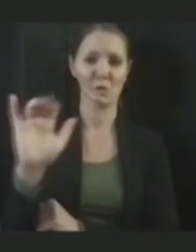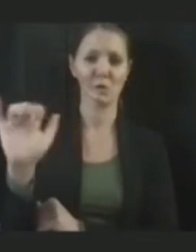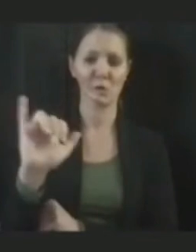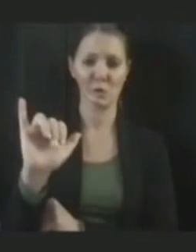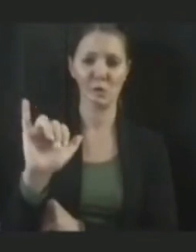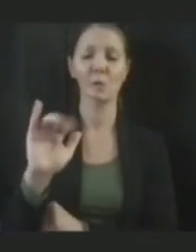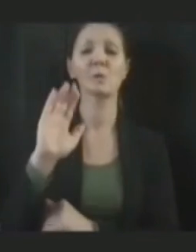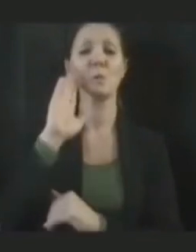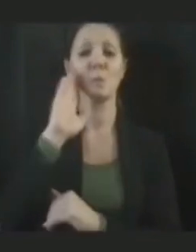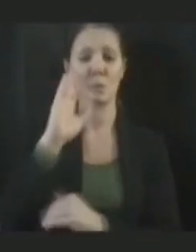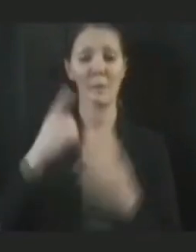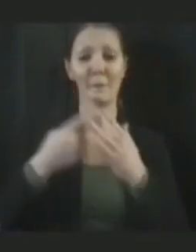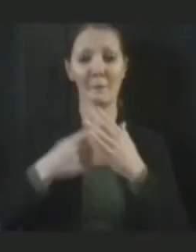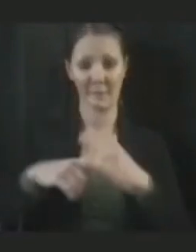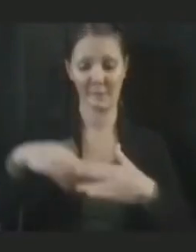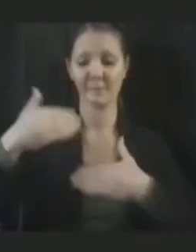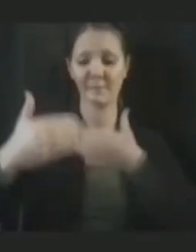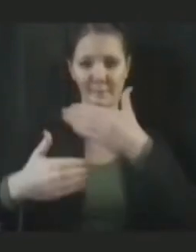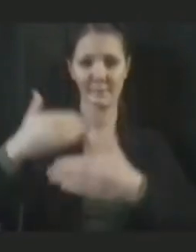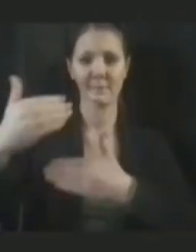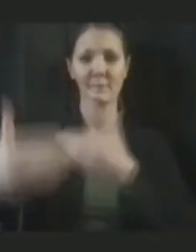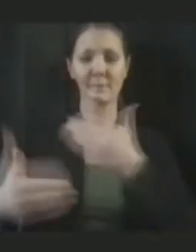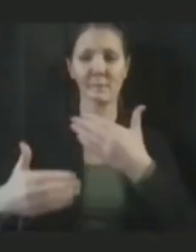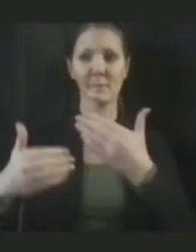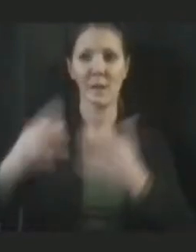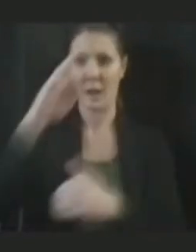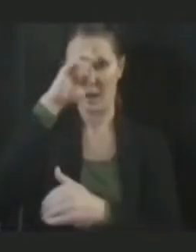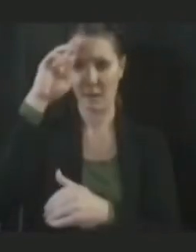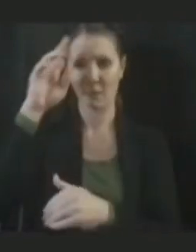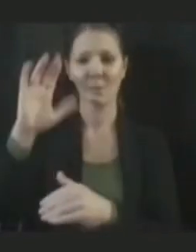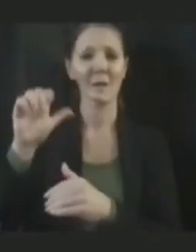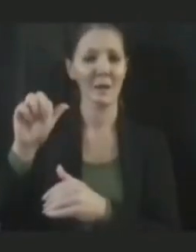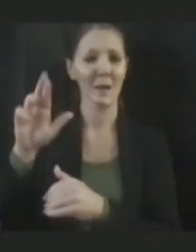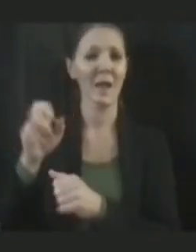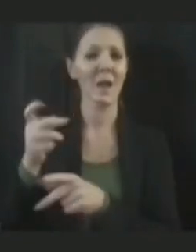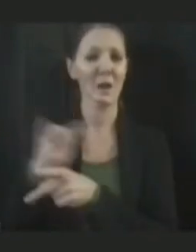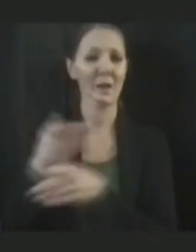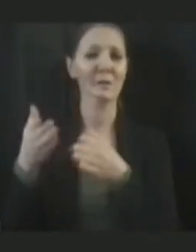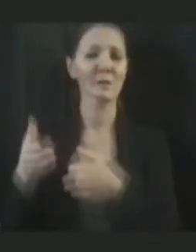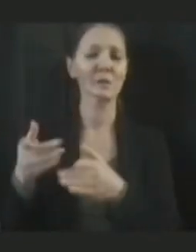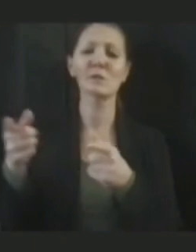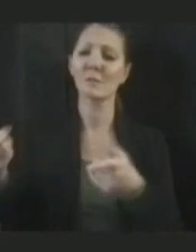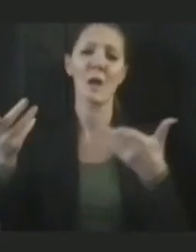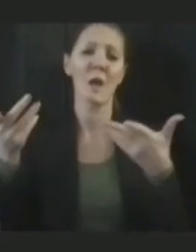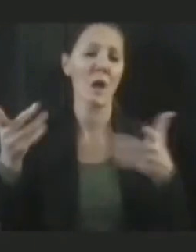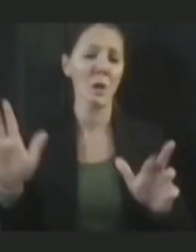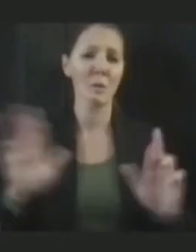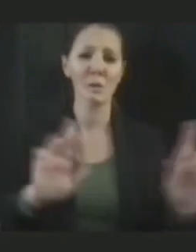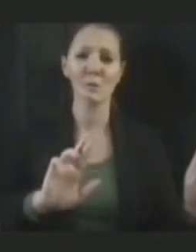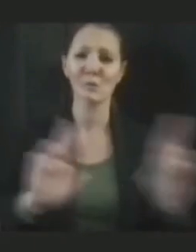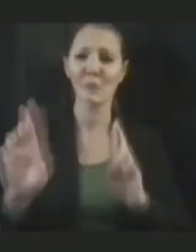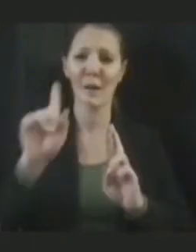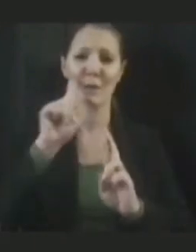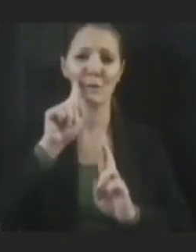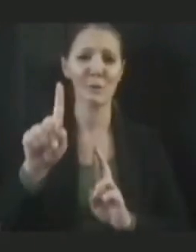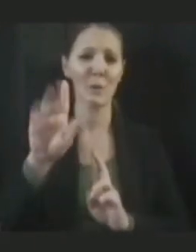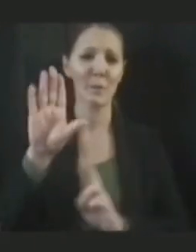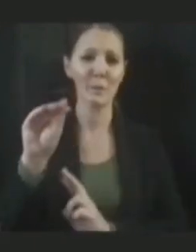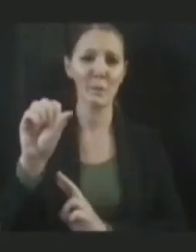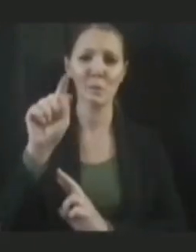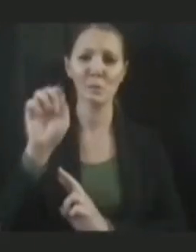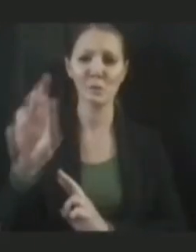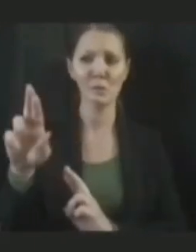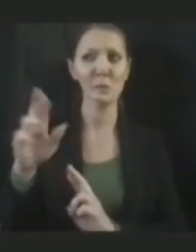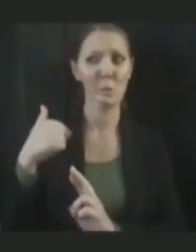And in many cases, hospital caregivers have been lining up for boosters. Our percentage is pretty